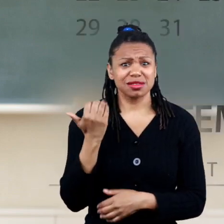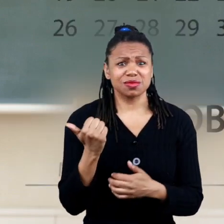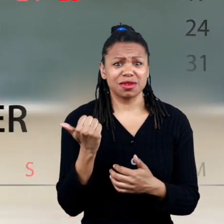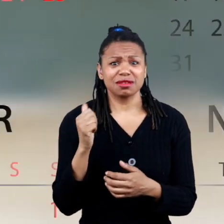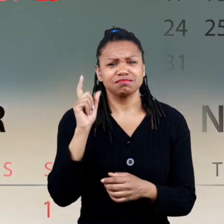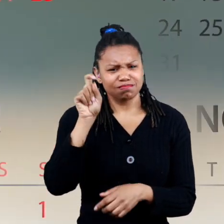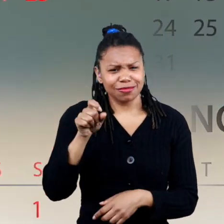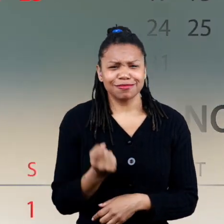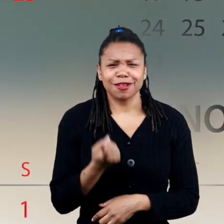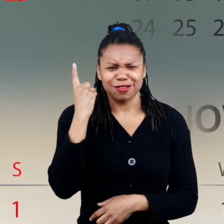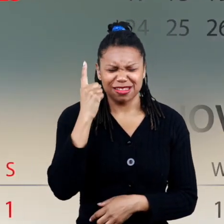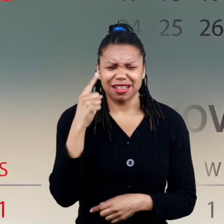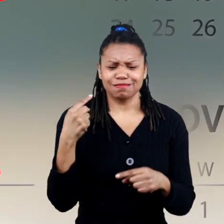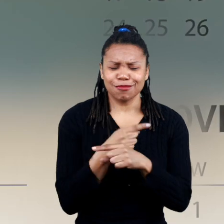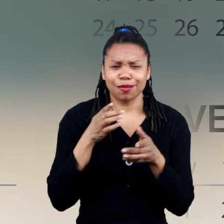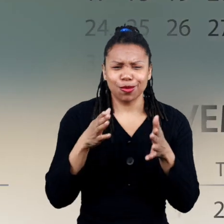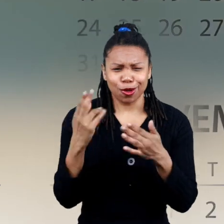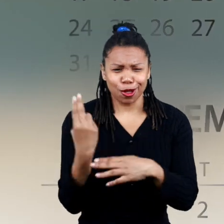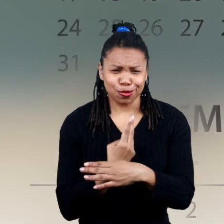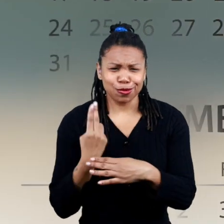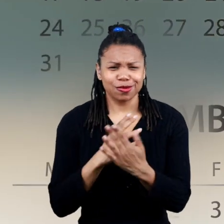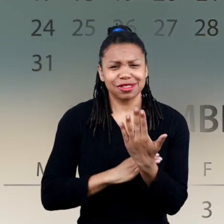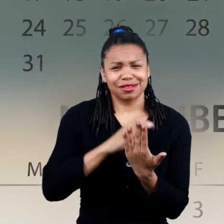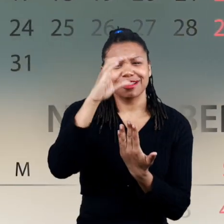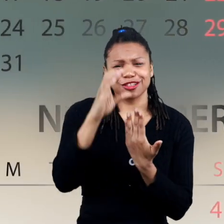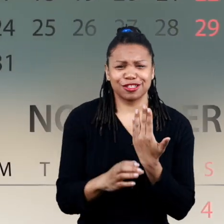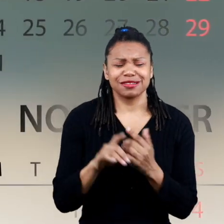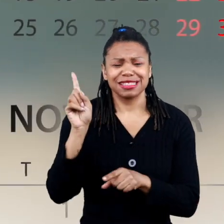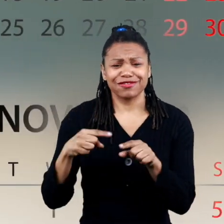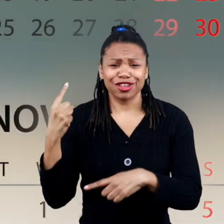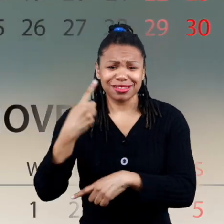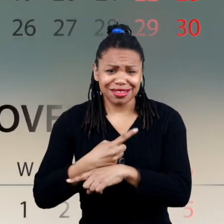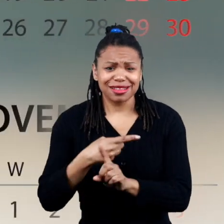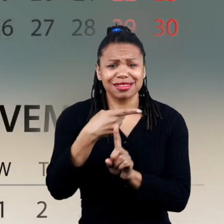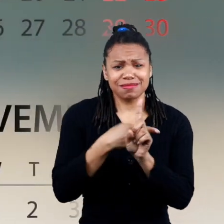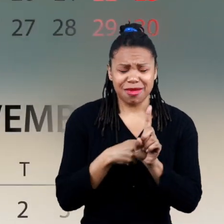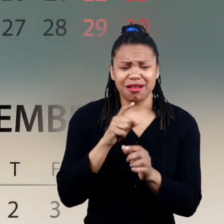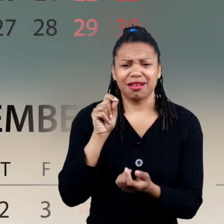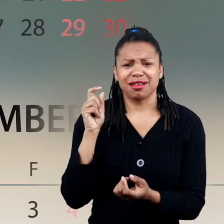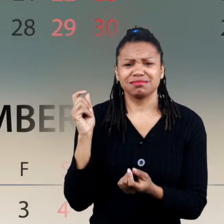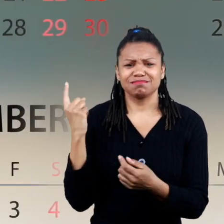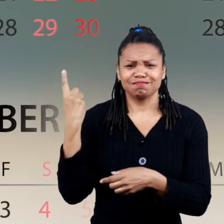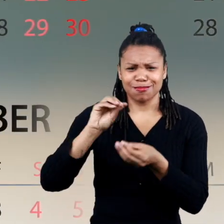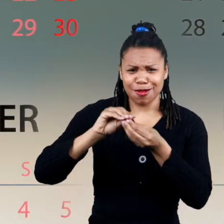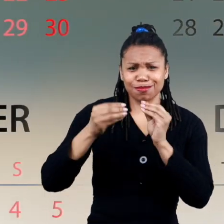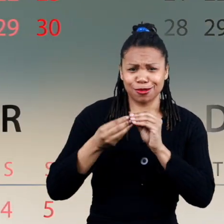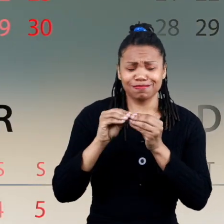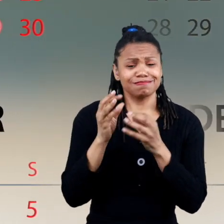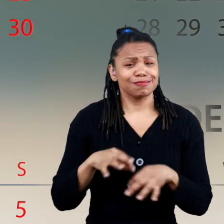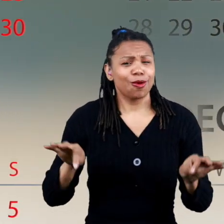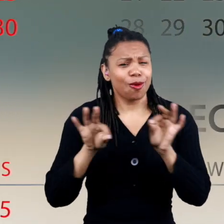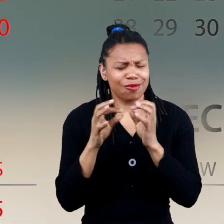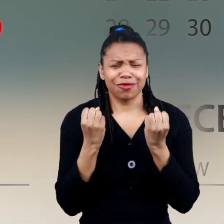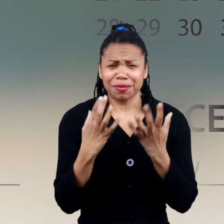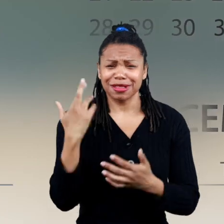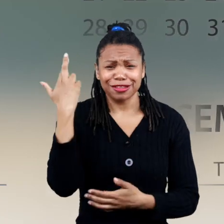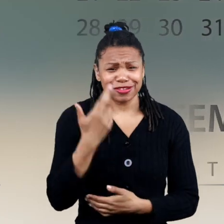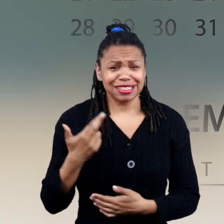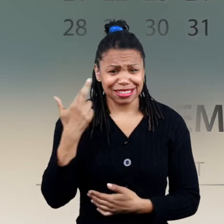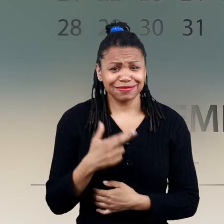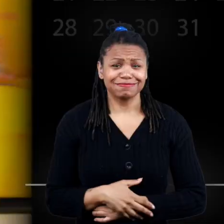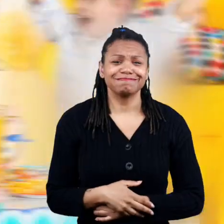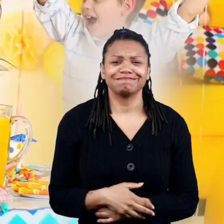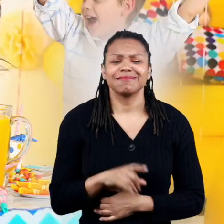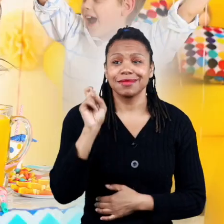the past understanding and using a calendar correctly and knowing the different days months and dates are important for many